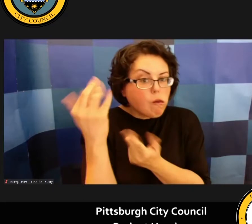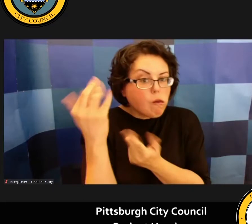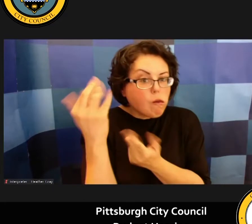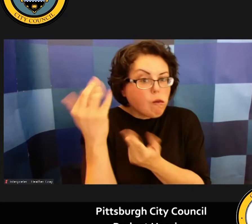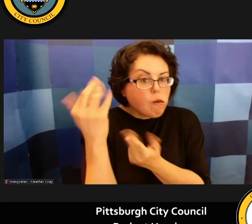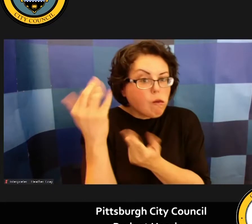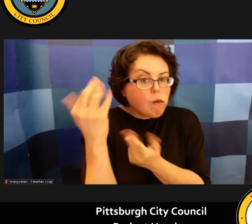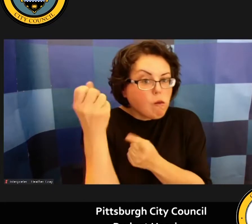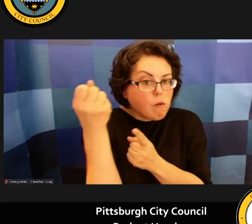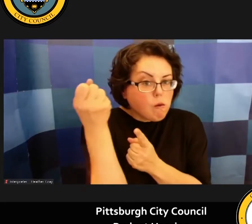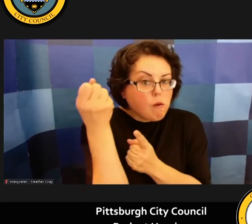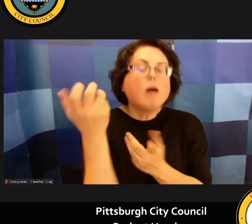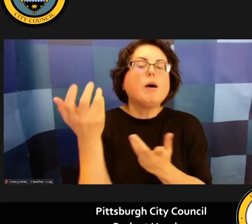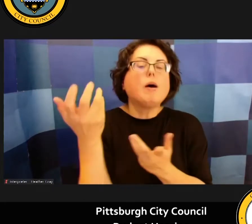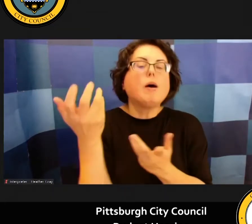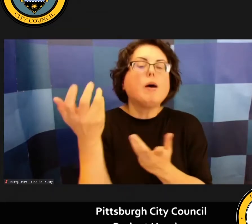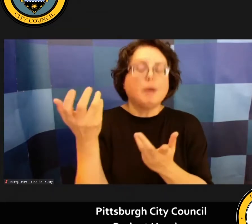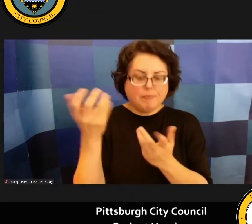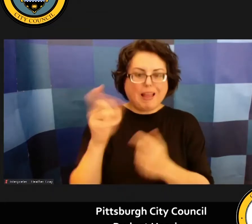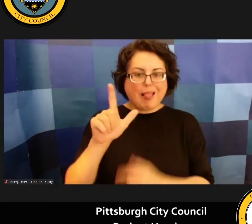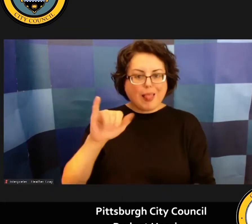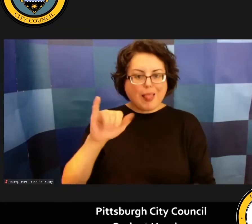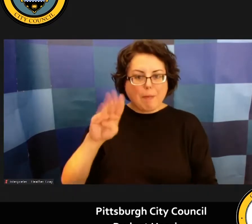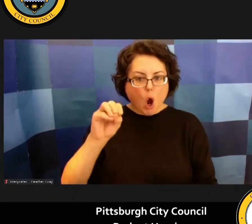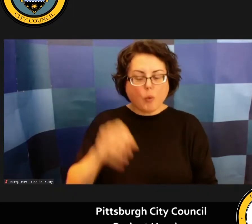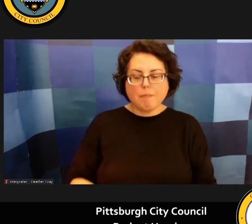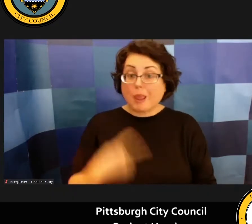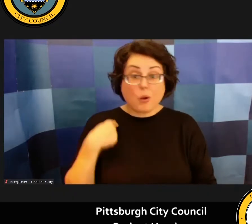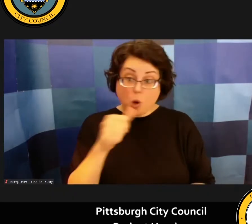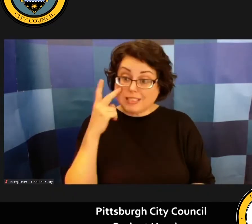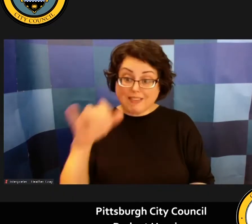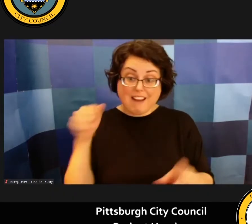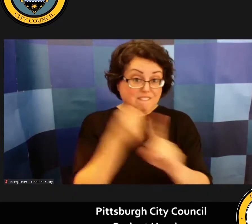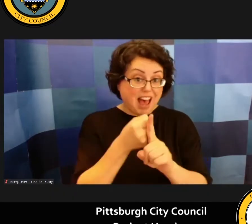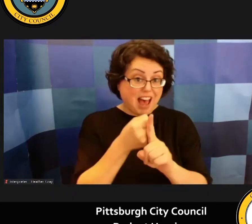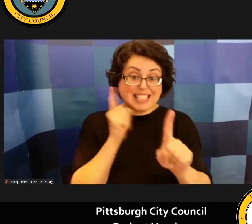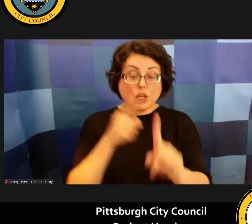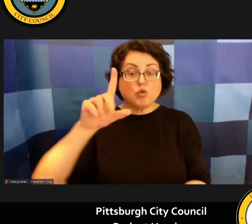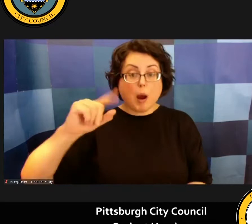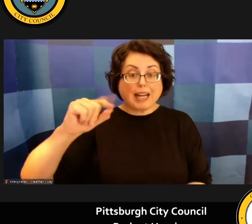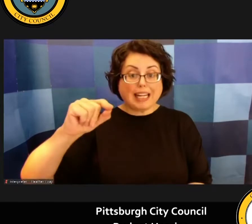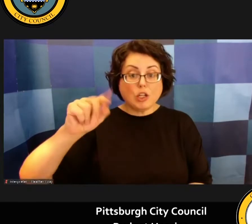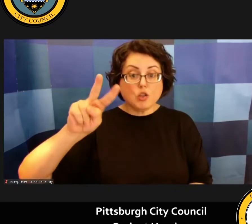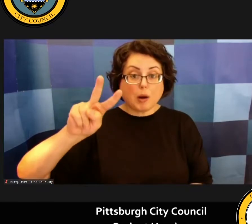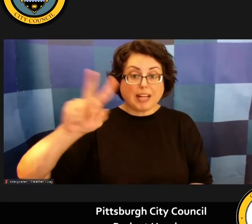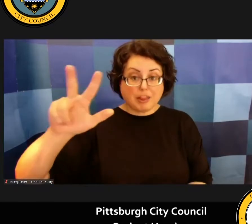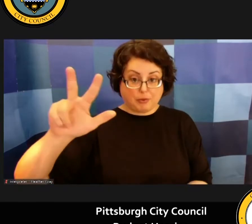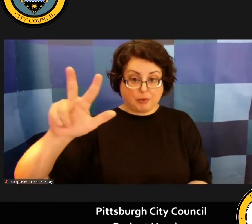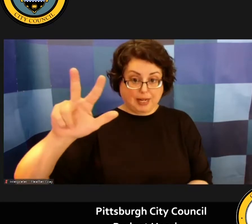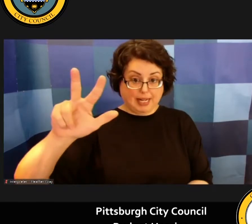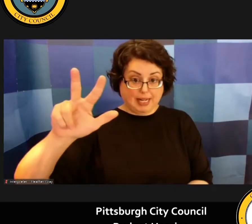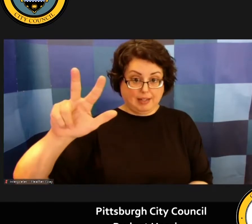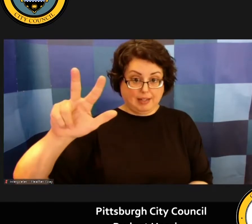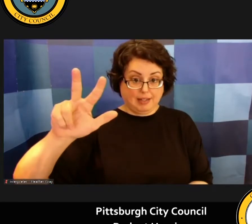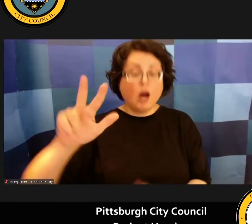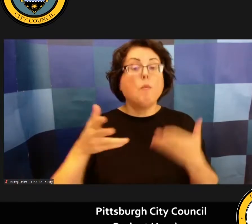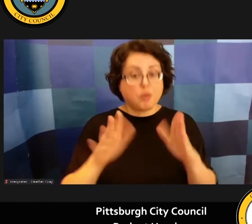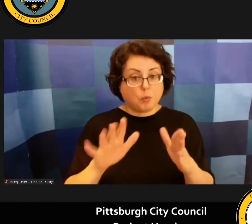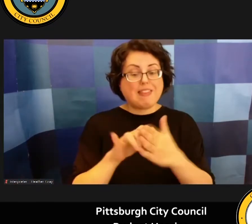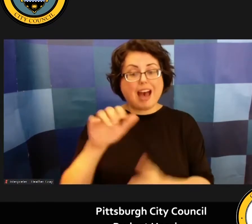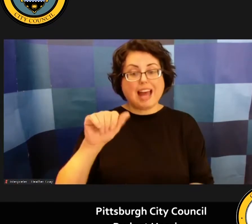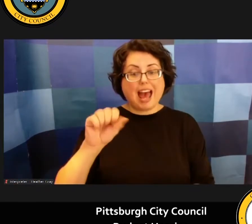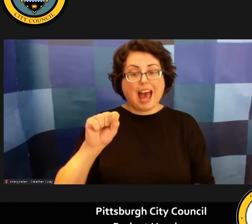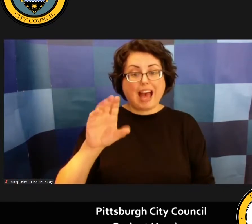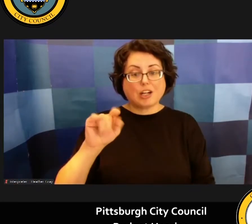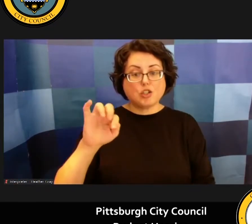we will not see the effect of that until 2023 um with the way the actuarial analysis